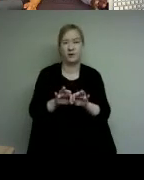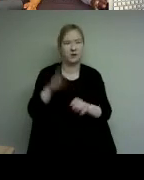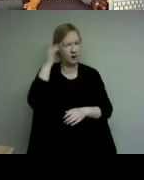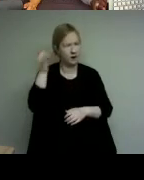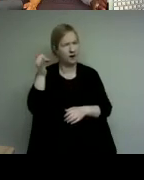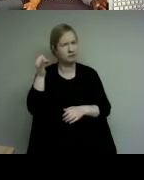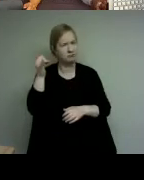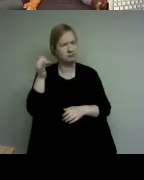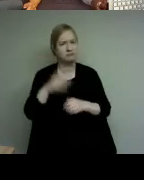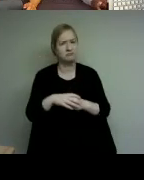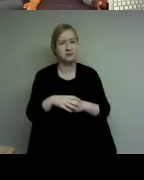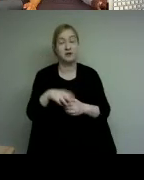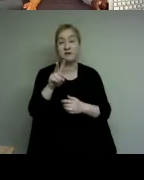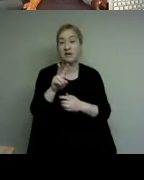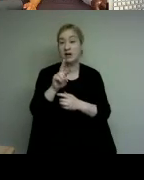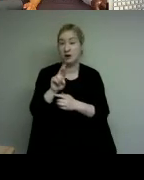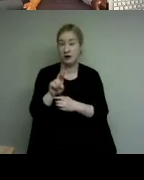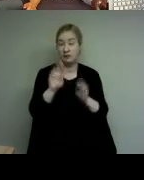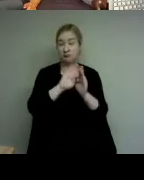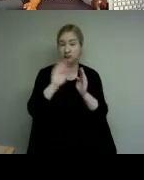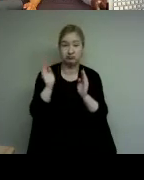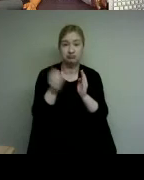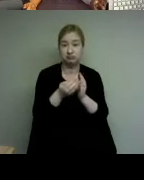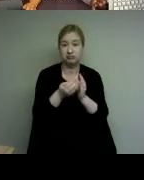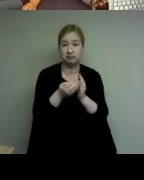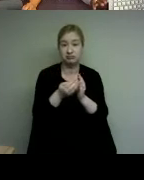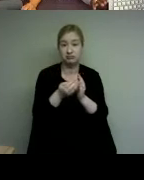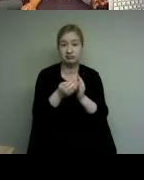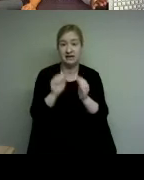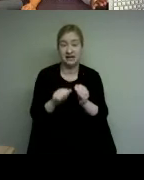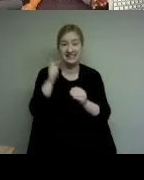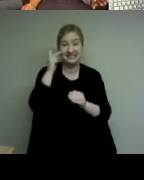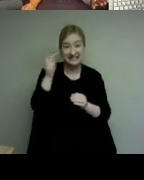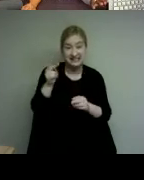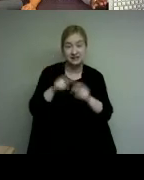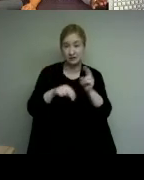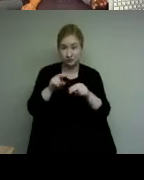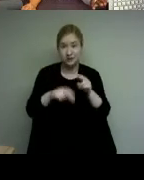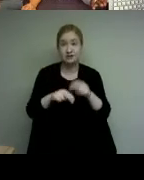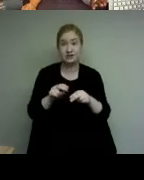by using the vr headsets learning tools participants will see construction as a career opportunity